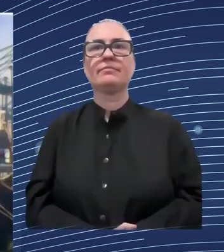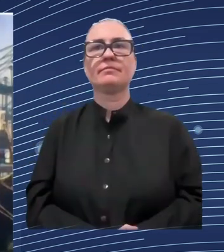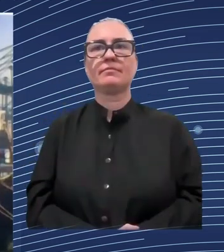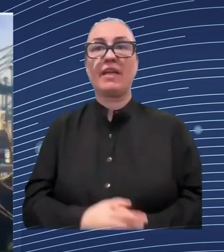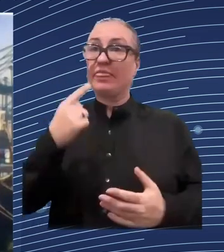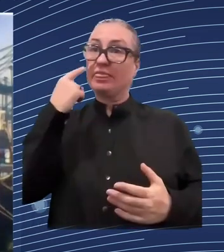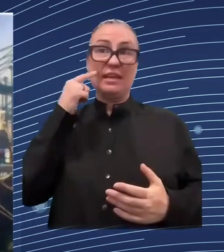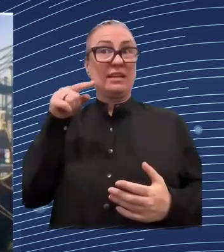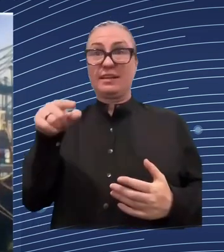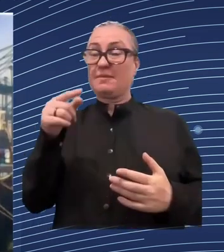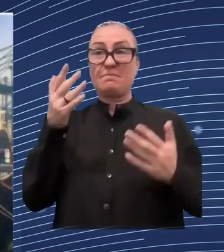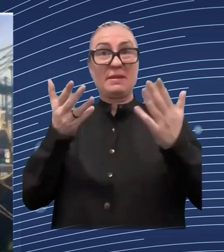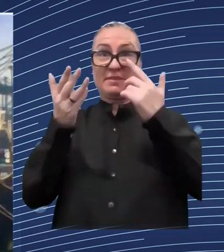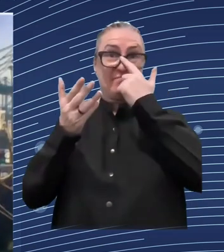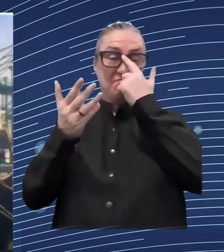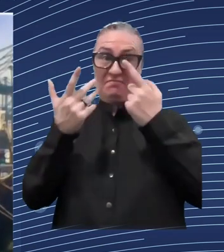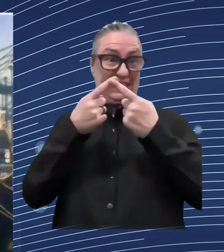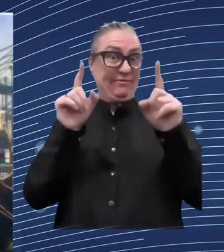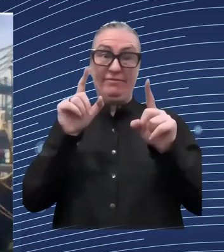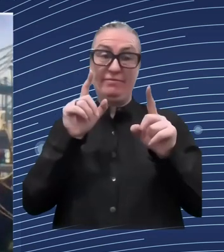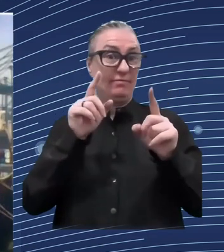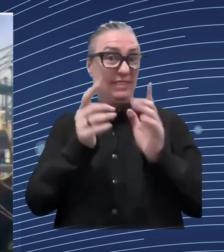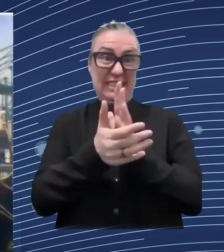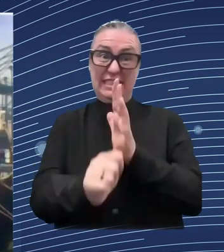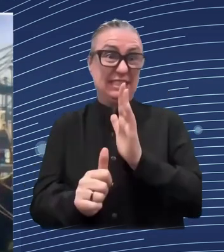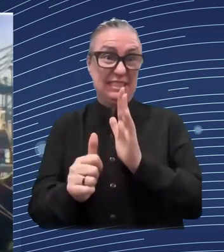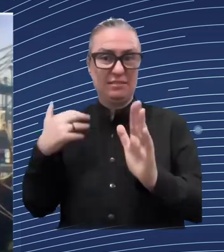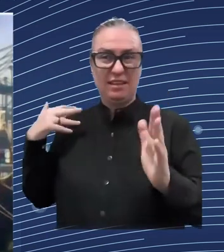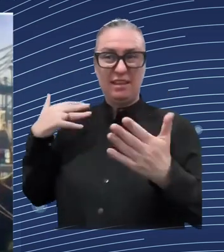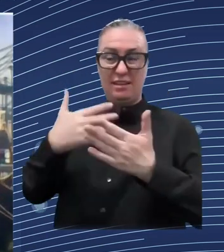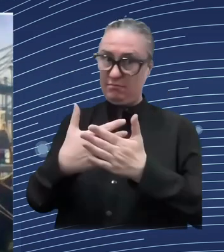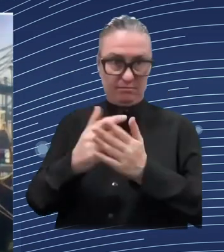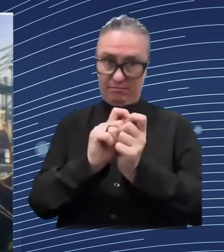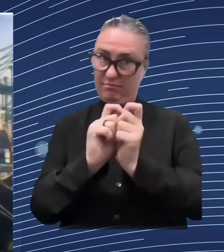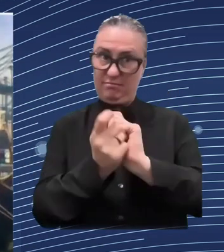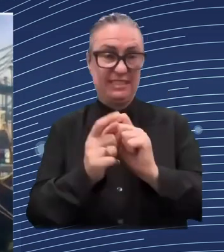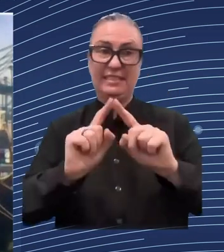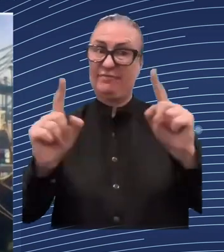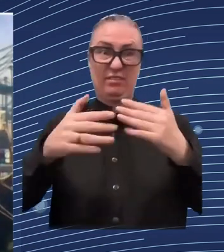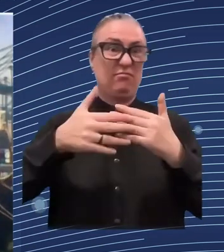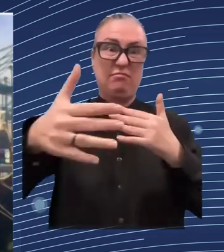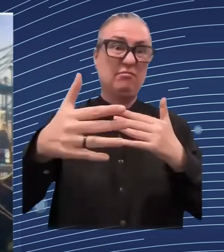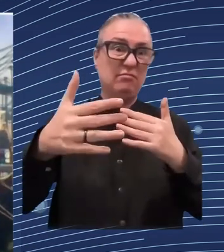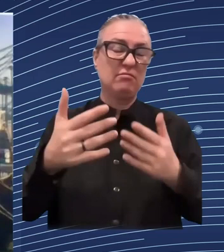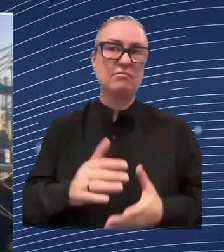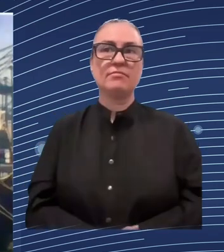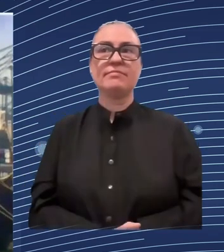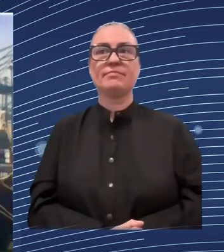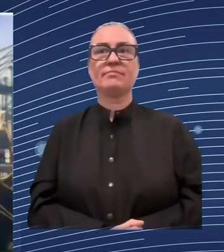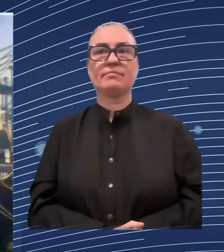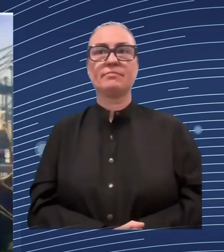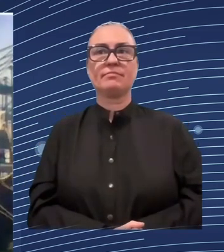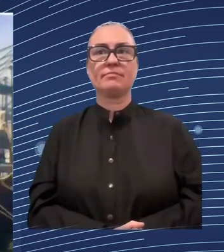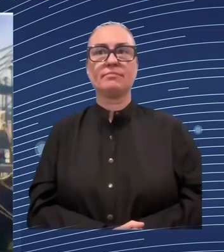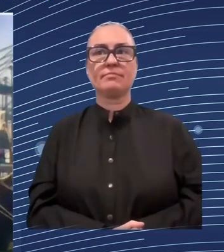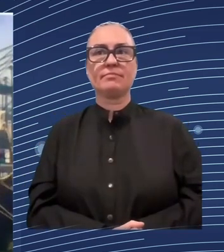of society even if they have been traumatized physically or mentally by by this this horrible situation